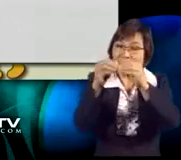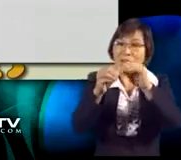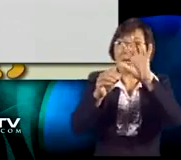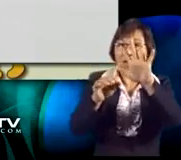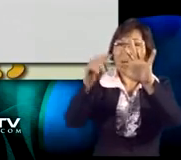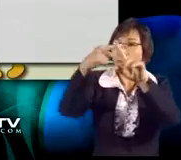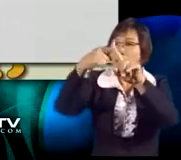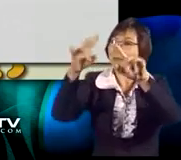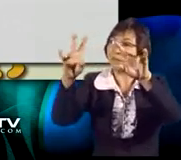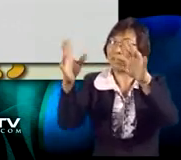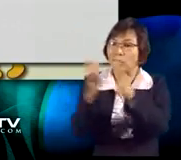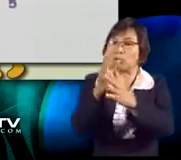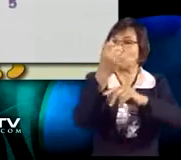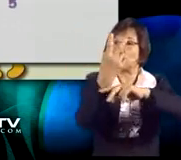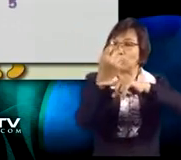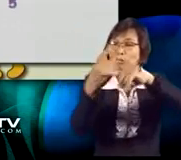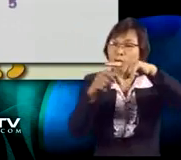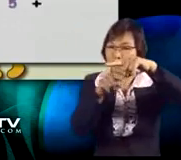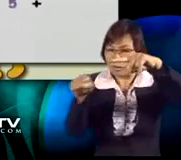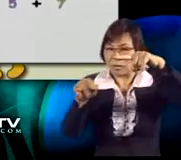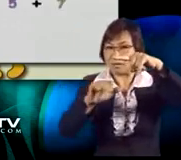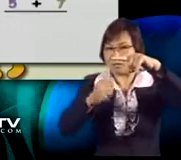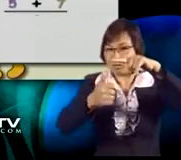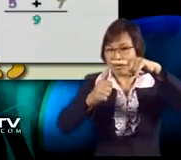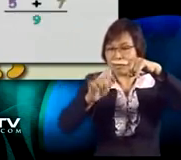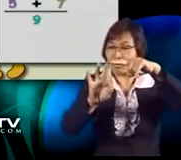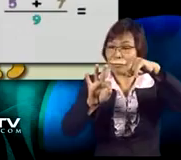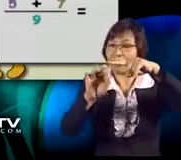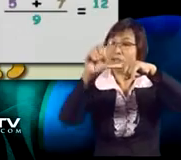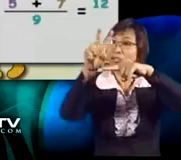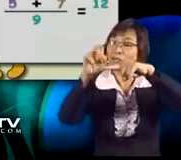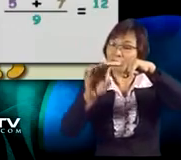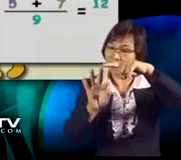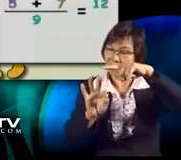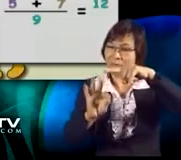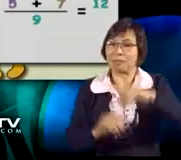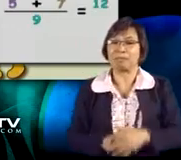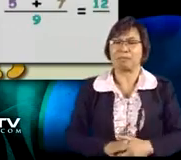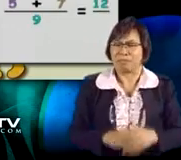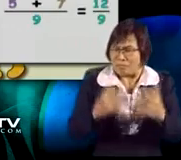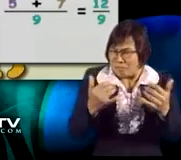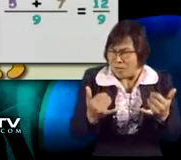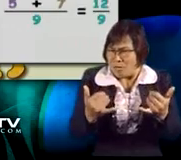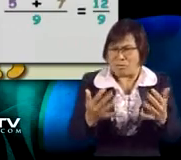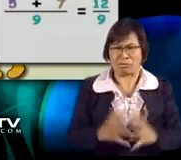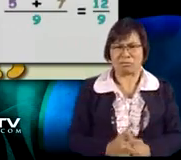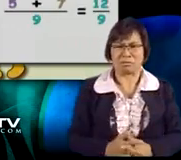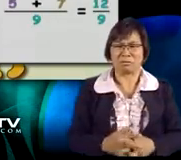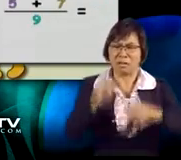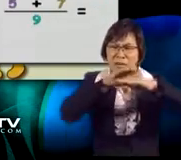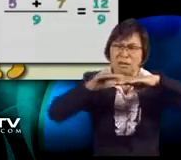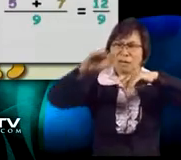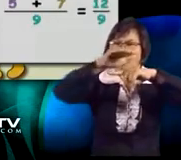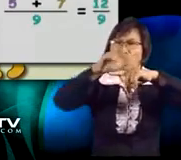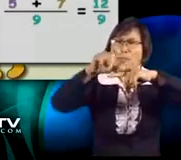numerators together. 5 plus 7 equals 12, giving us 12 9ths.